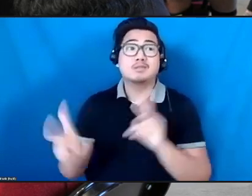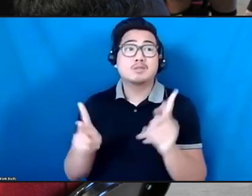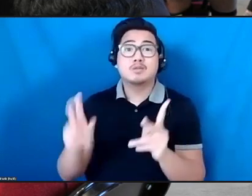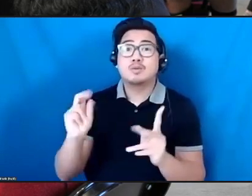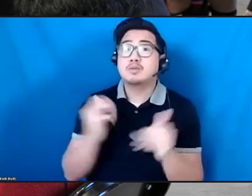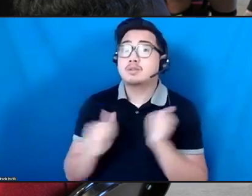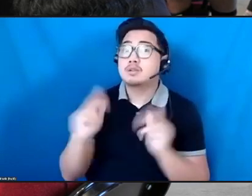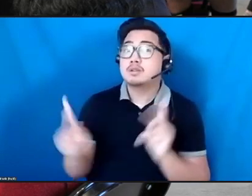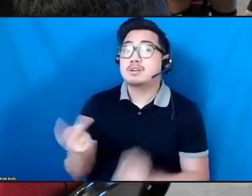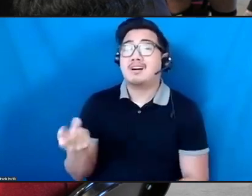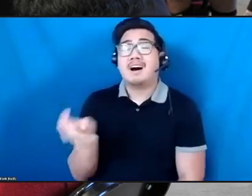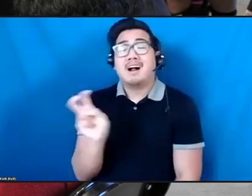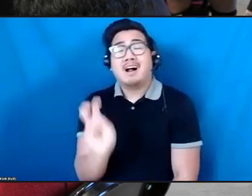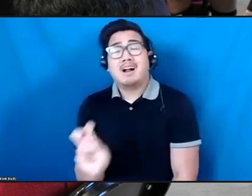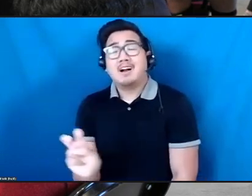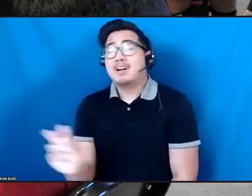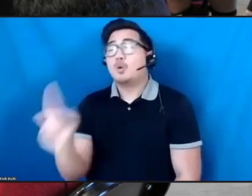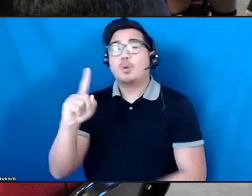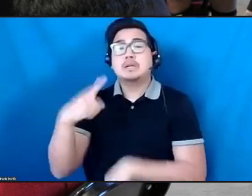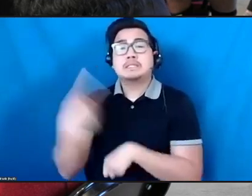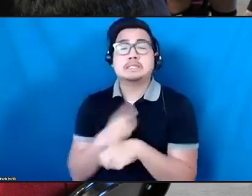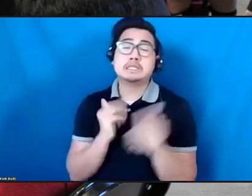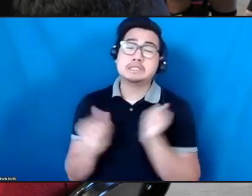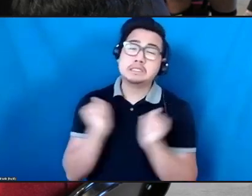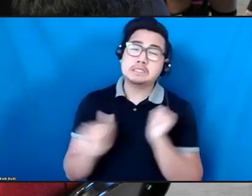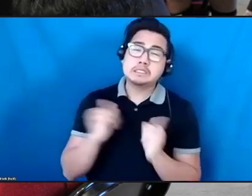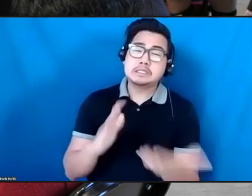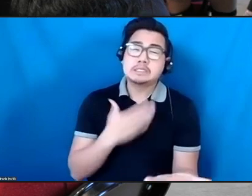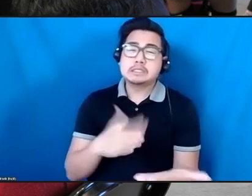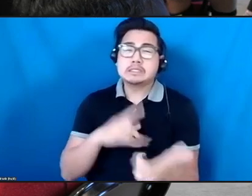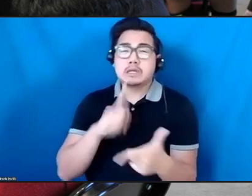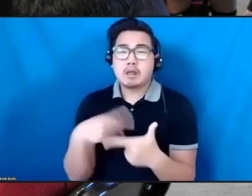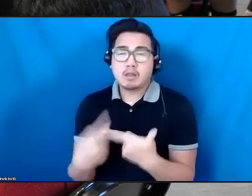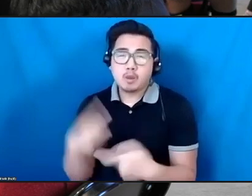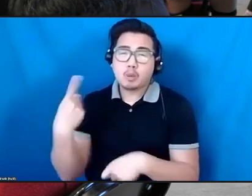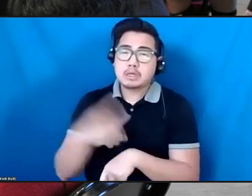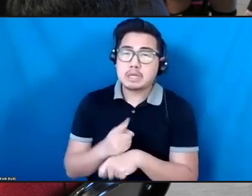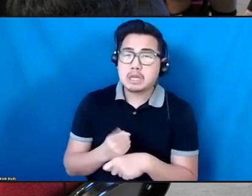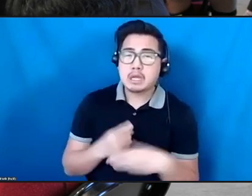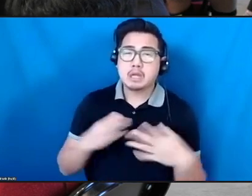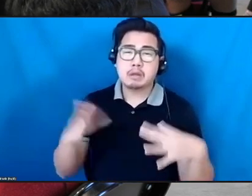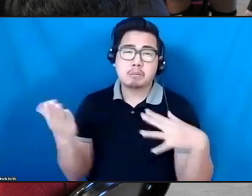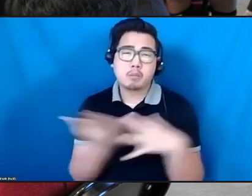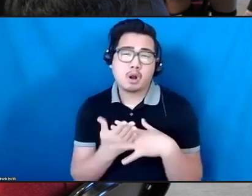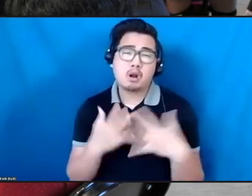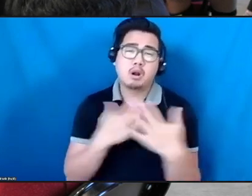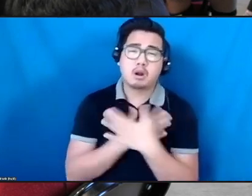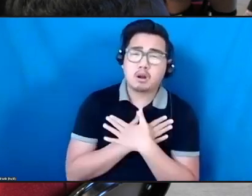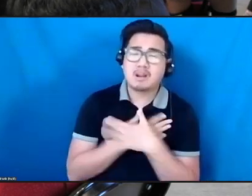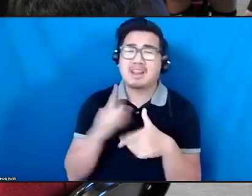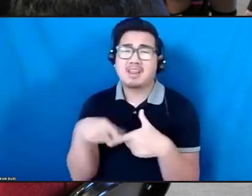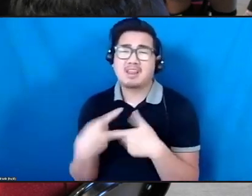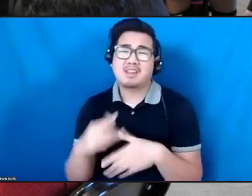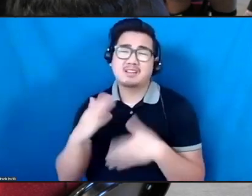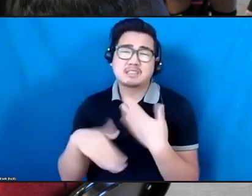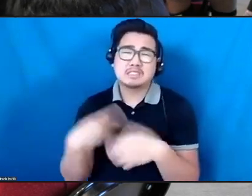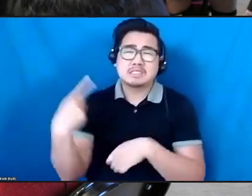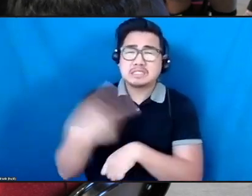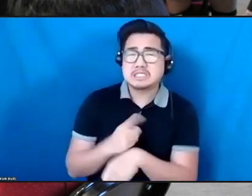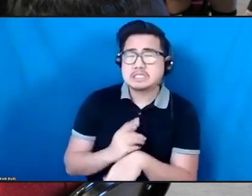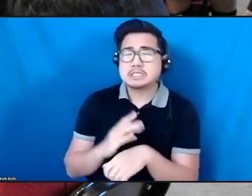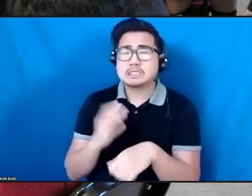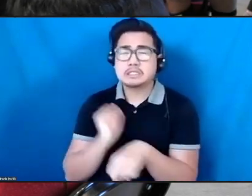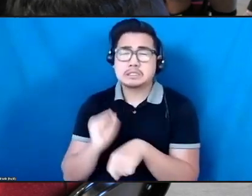day, and we have so many artists dying young, you know, and so I think that that's a big concern that I would like to see. And I,